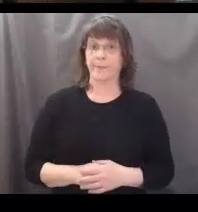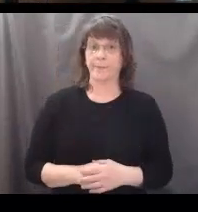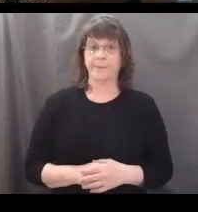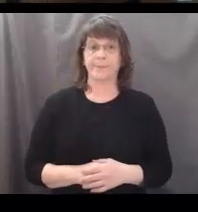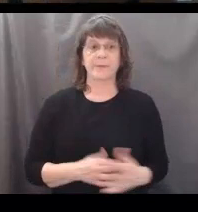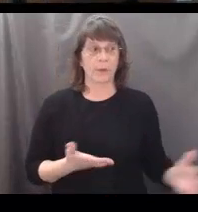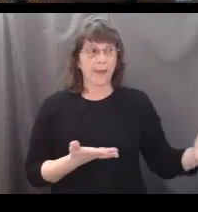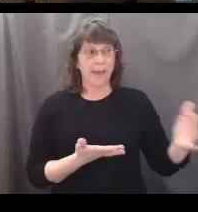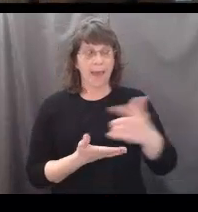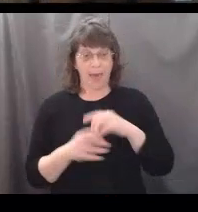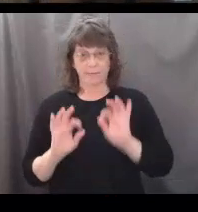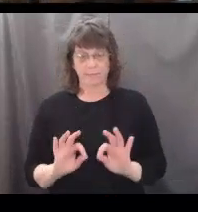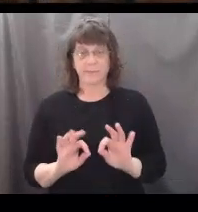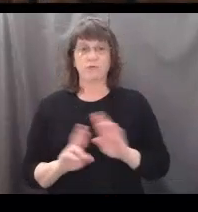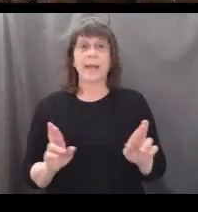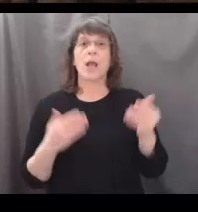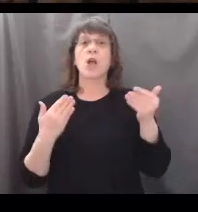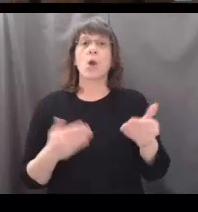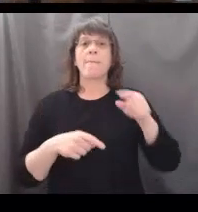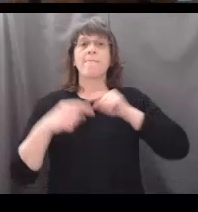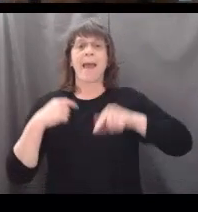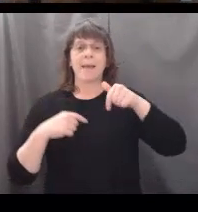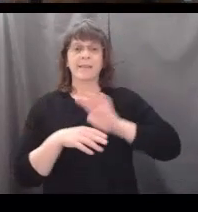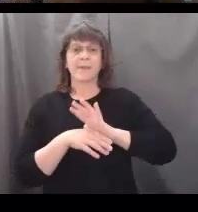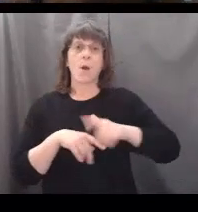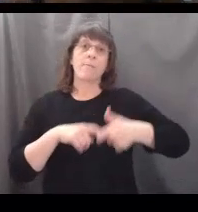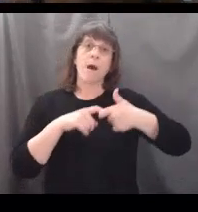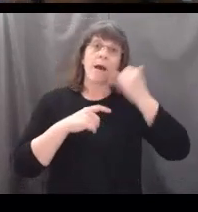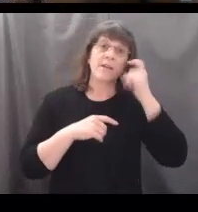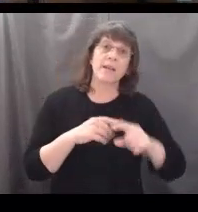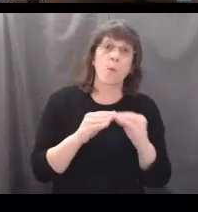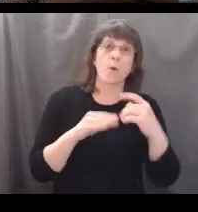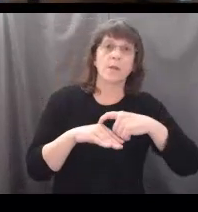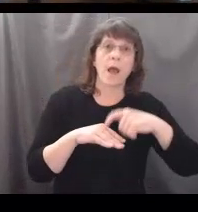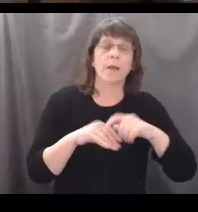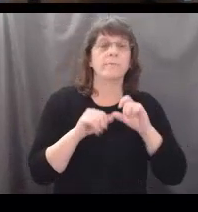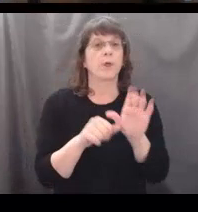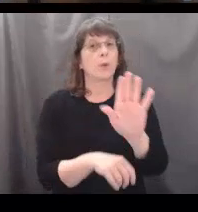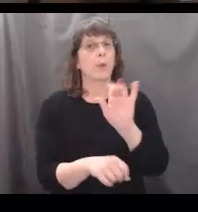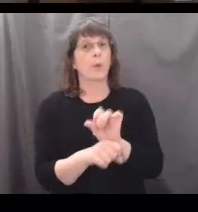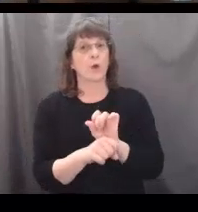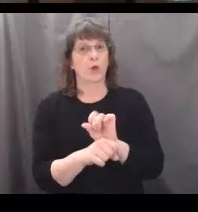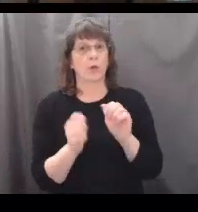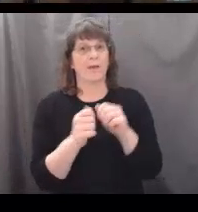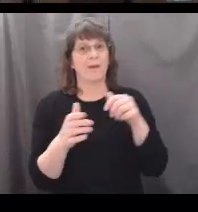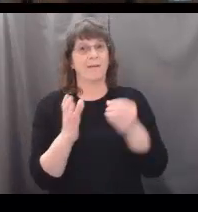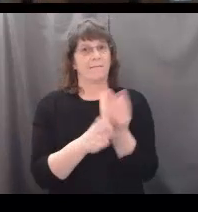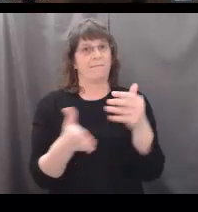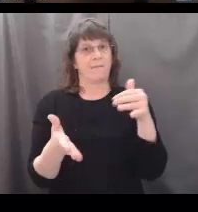Feel free to go back through this video, pause when and where you need more time, and continue your work in botany.